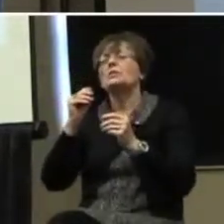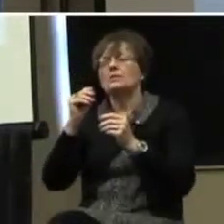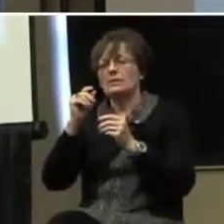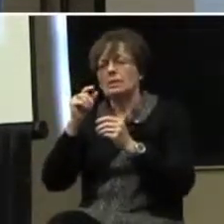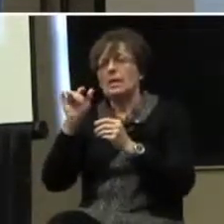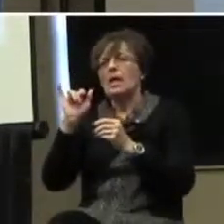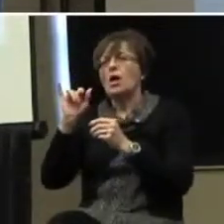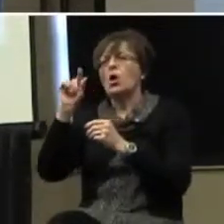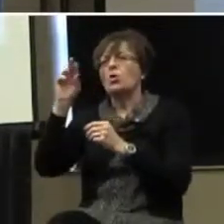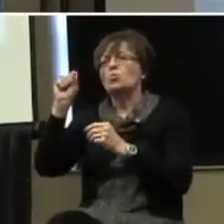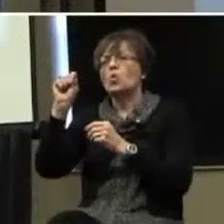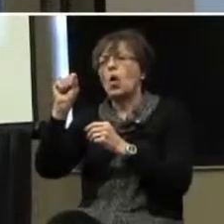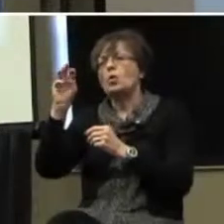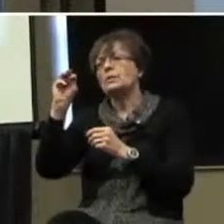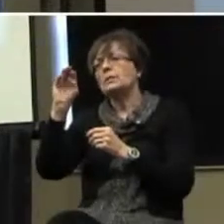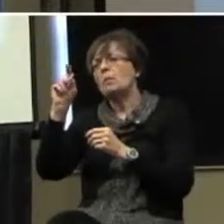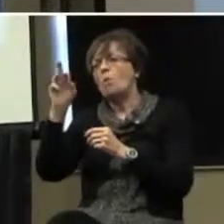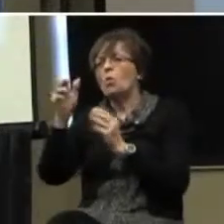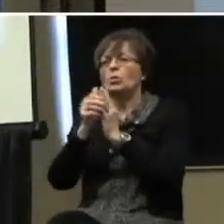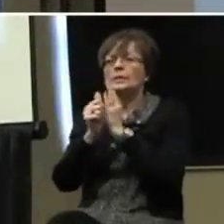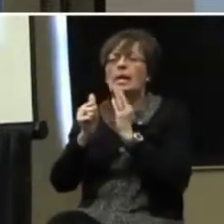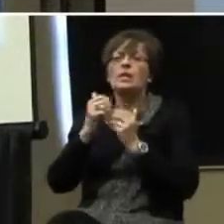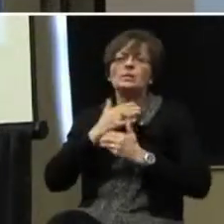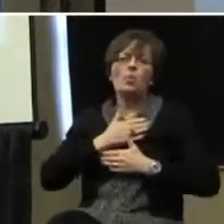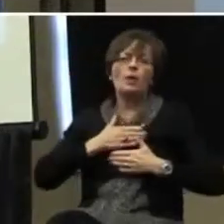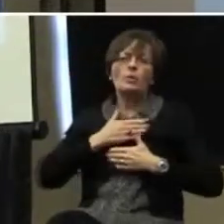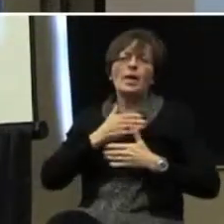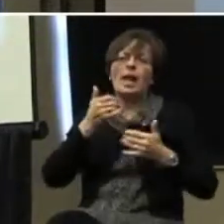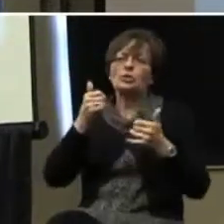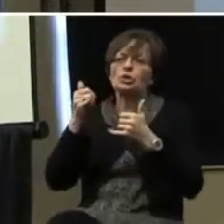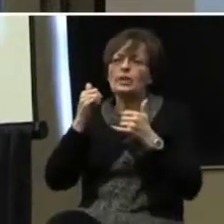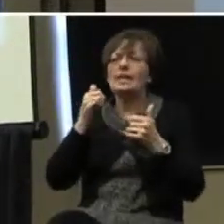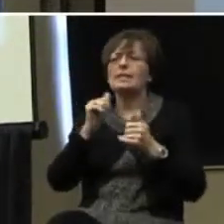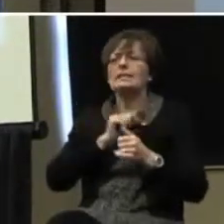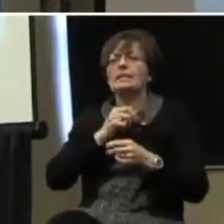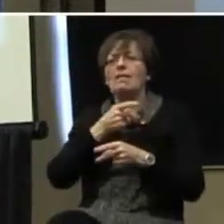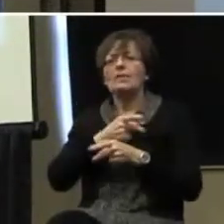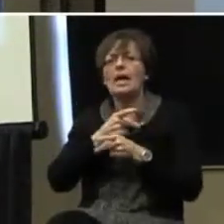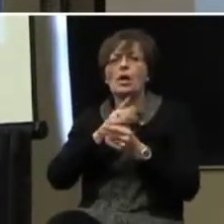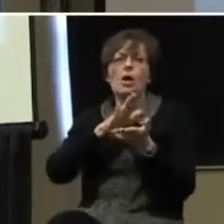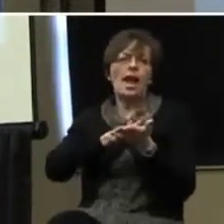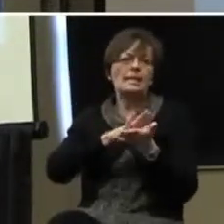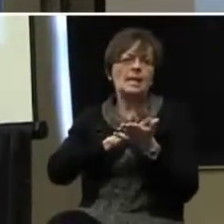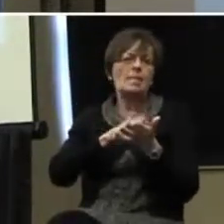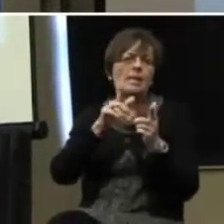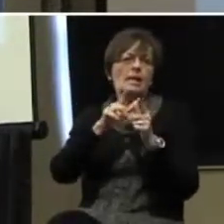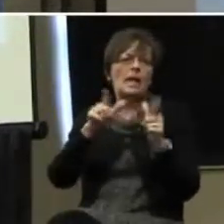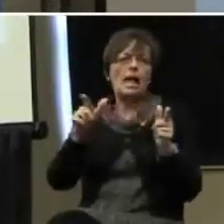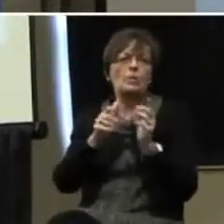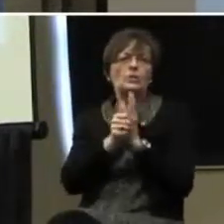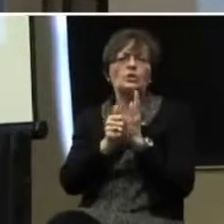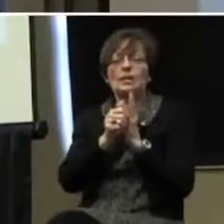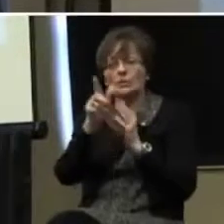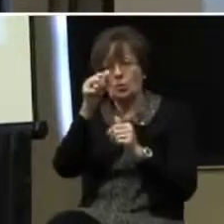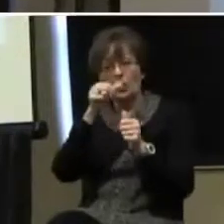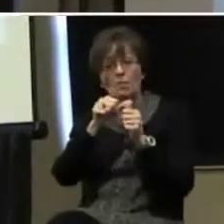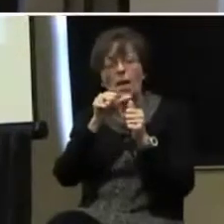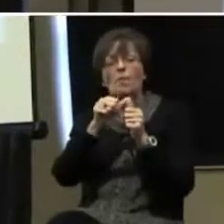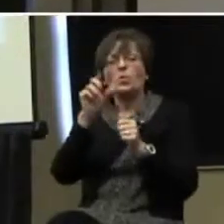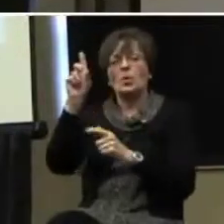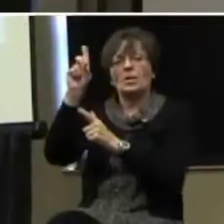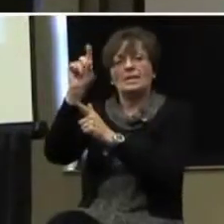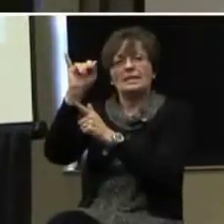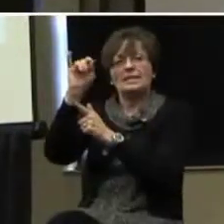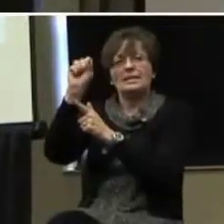and gross motor skills, recreation, self-care, academic skills, language skills. But remember,